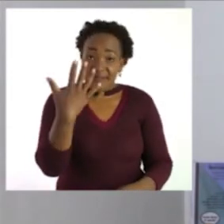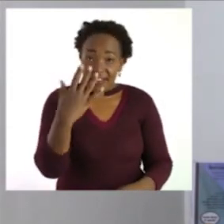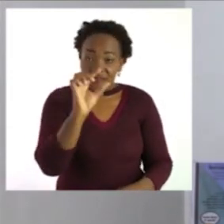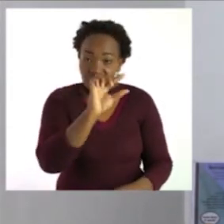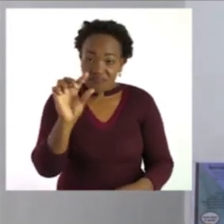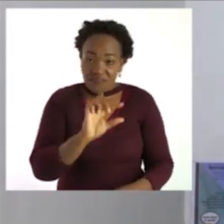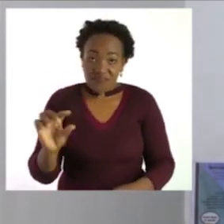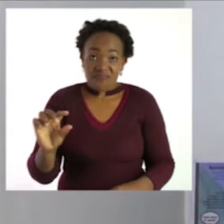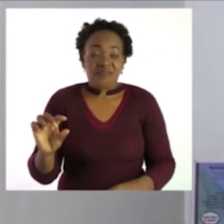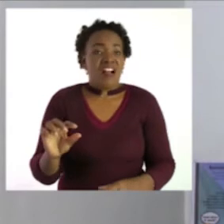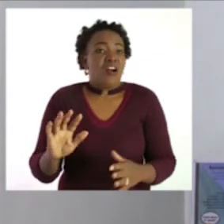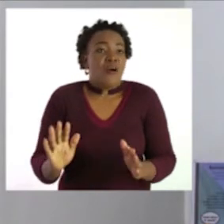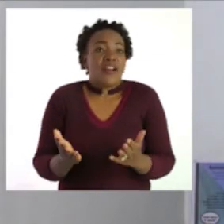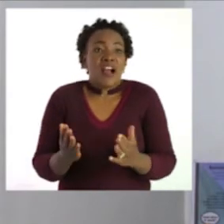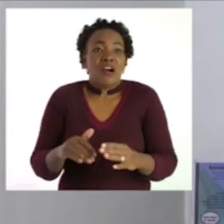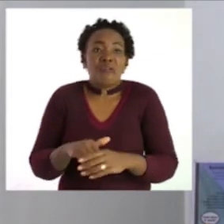on safari